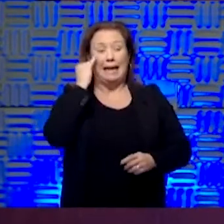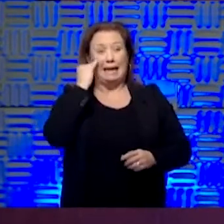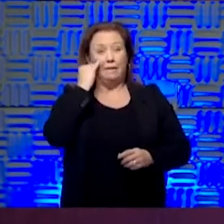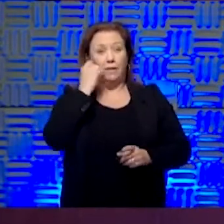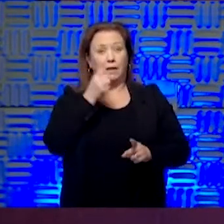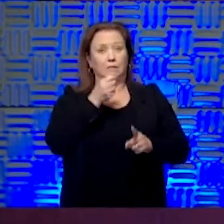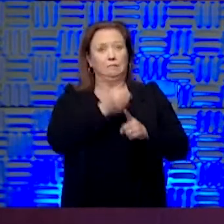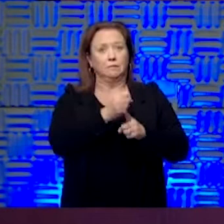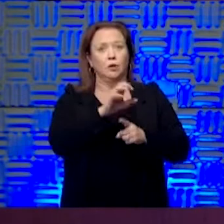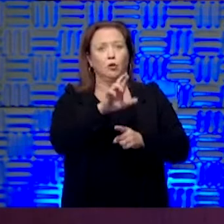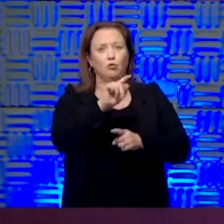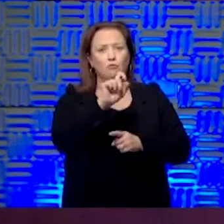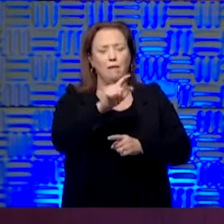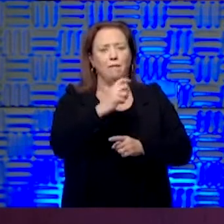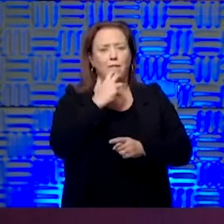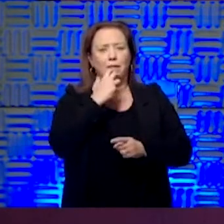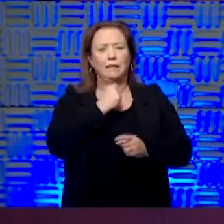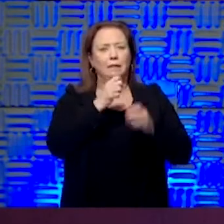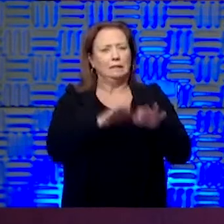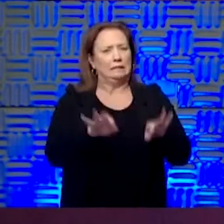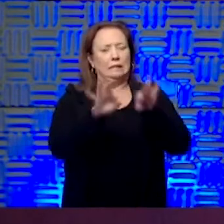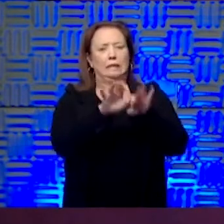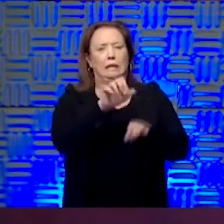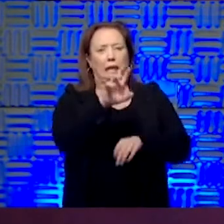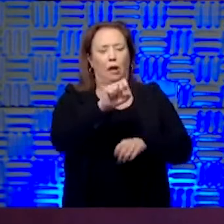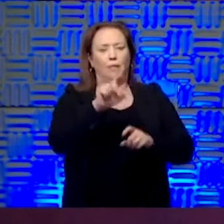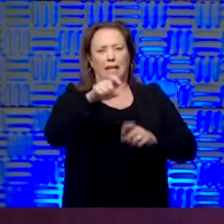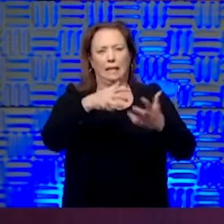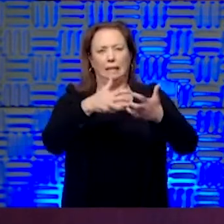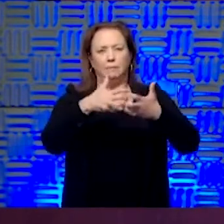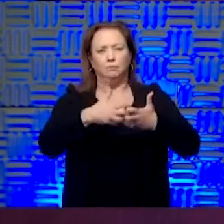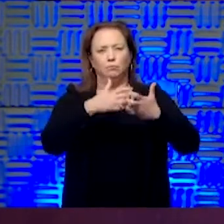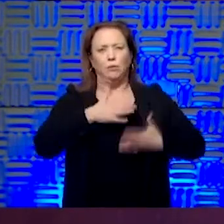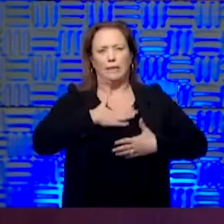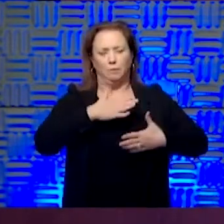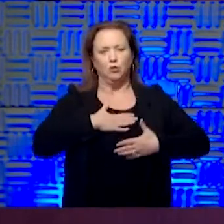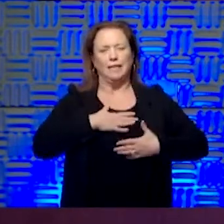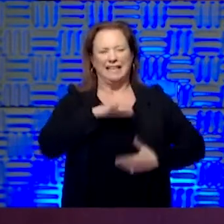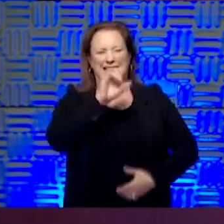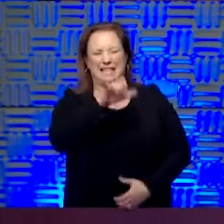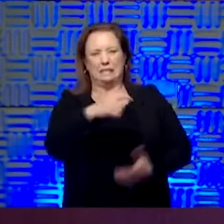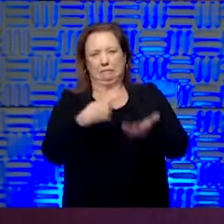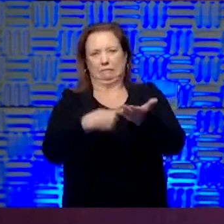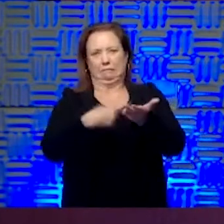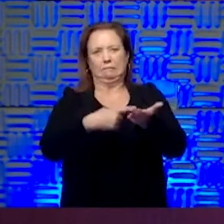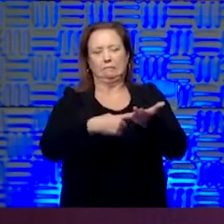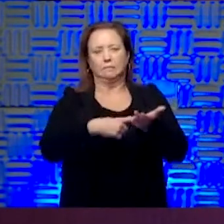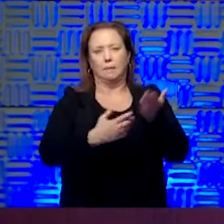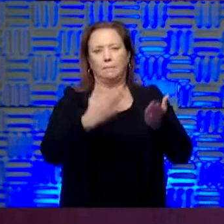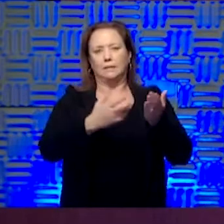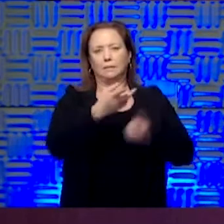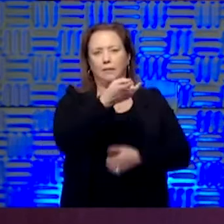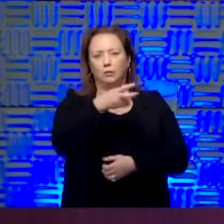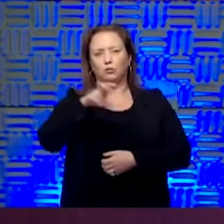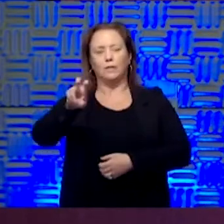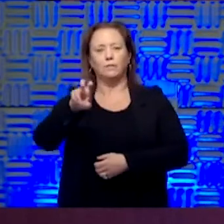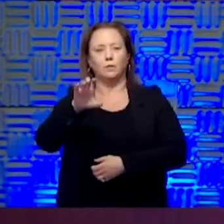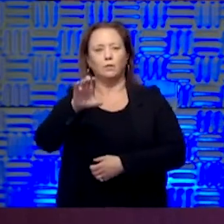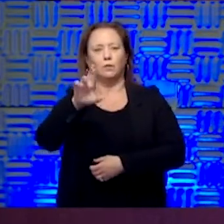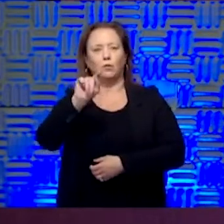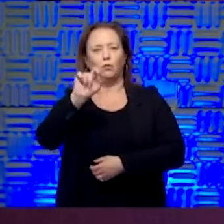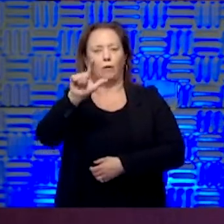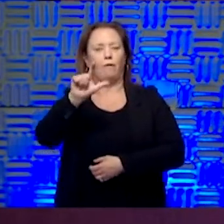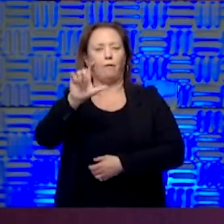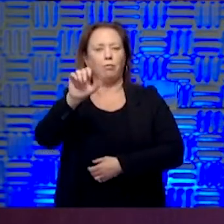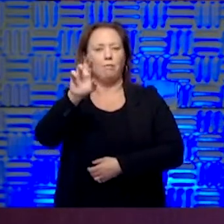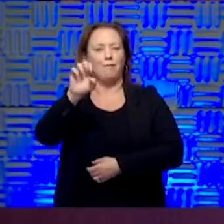in the critical care continuum where ventilation is required, that's when there needs to be a consultative visit with a critical care team and a